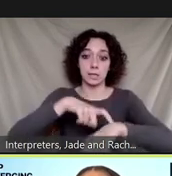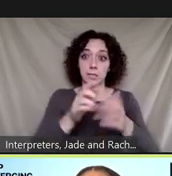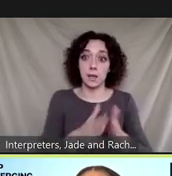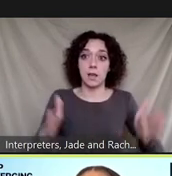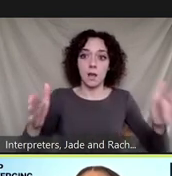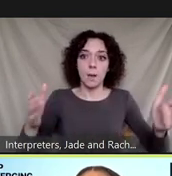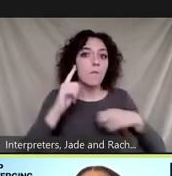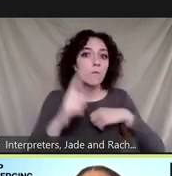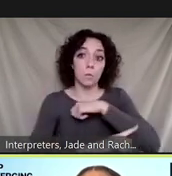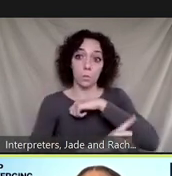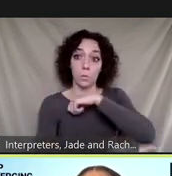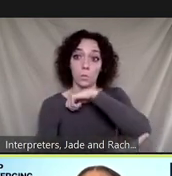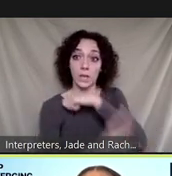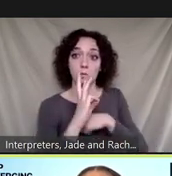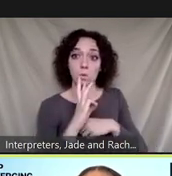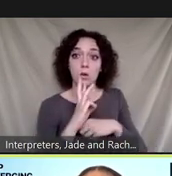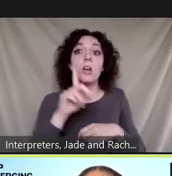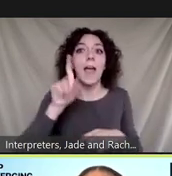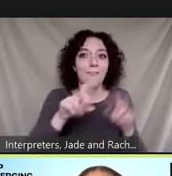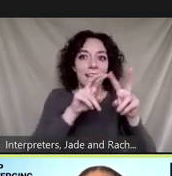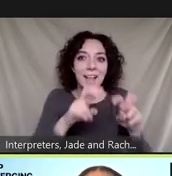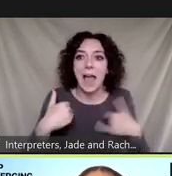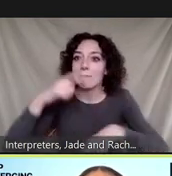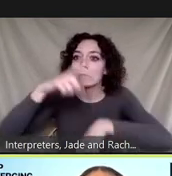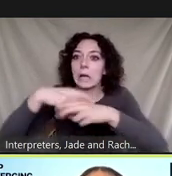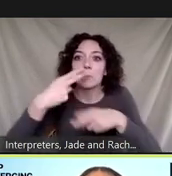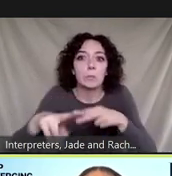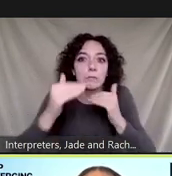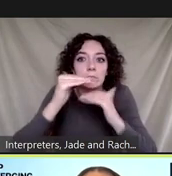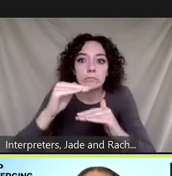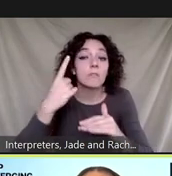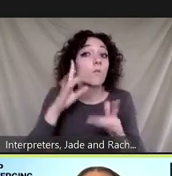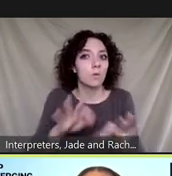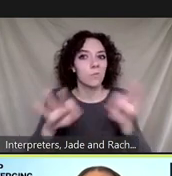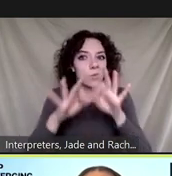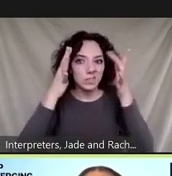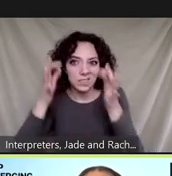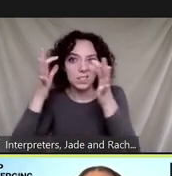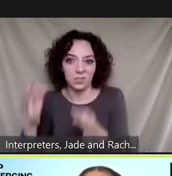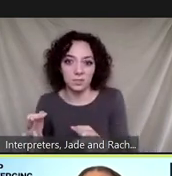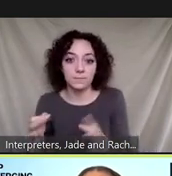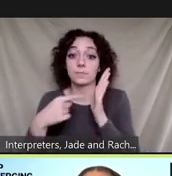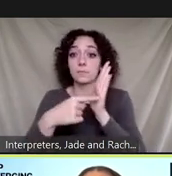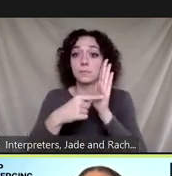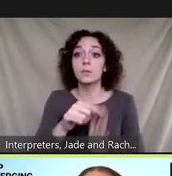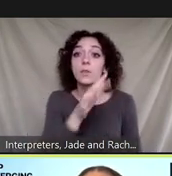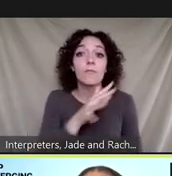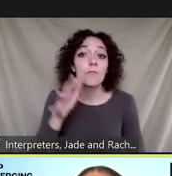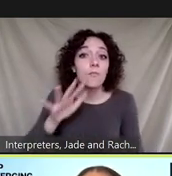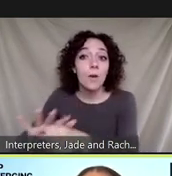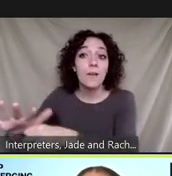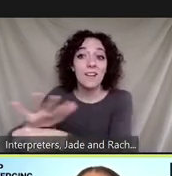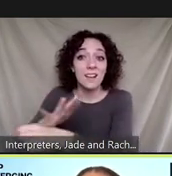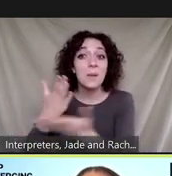samples need to be analyzed to make an informed decision for example rural areas may be located far from